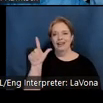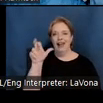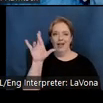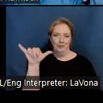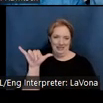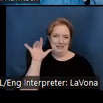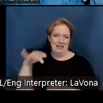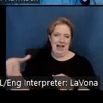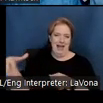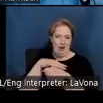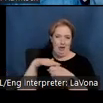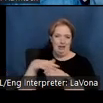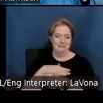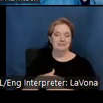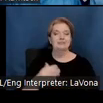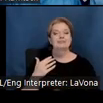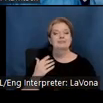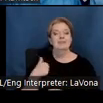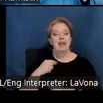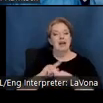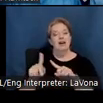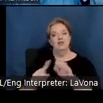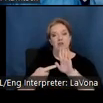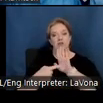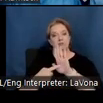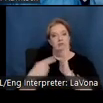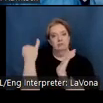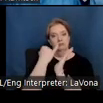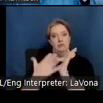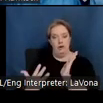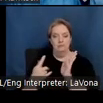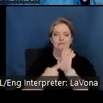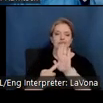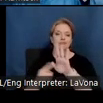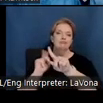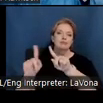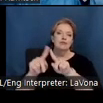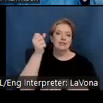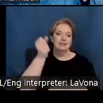Rotating exhibitions bring to the Lemon Grove works by an array of Southern California sculptors.